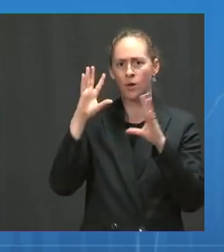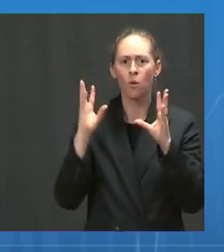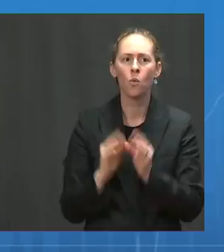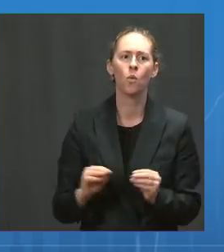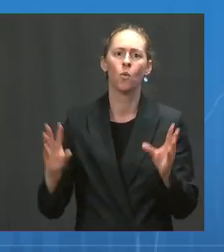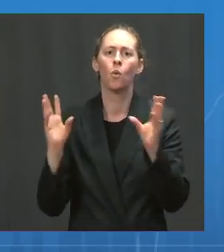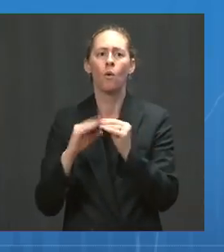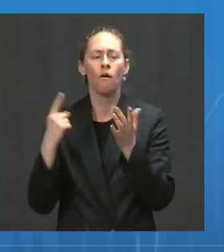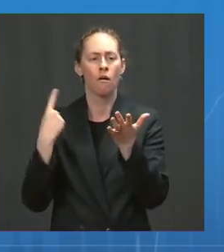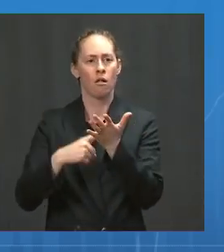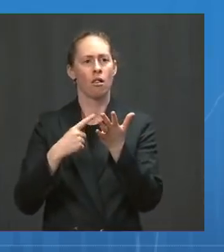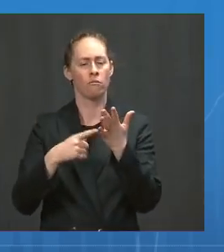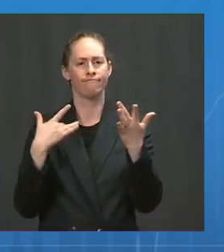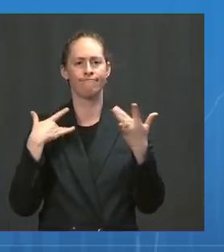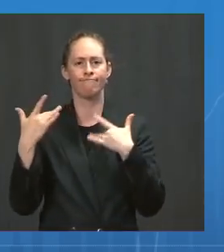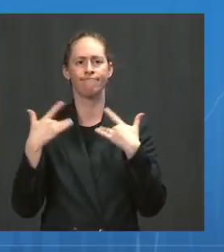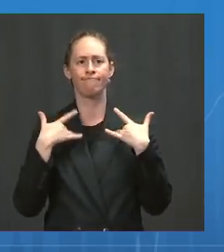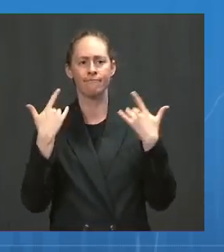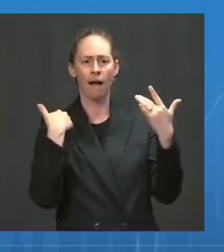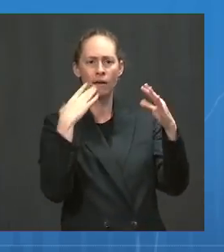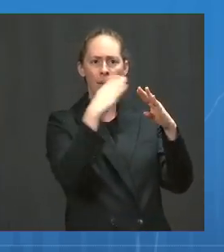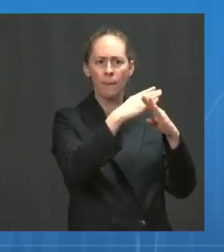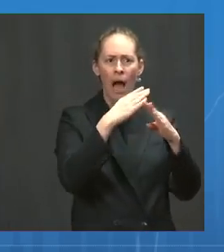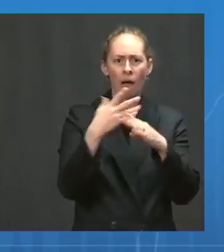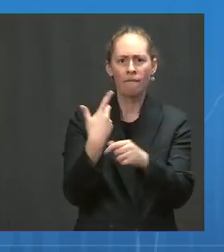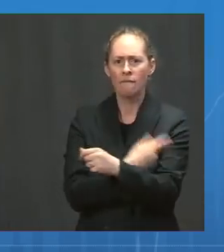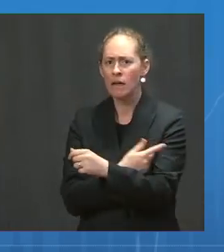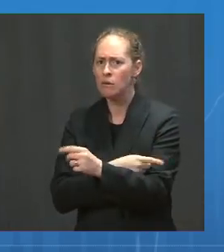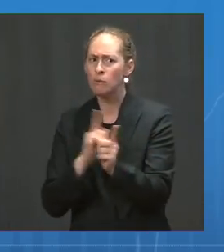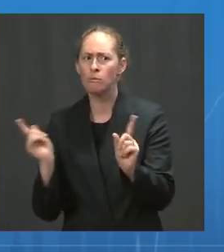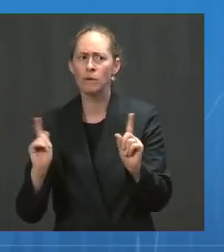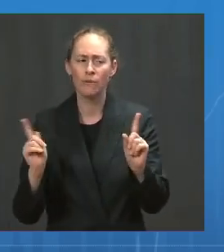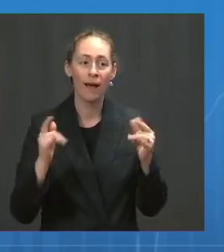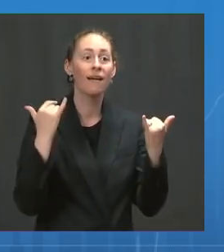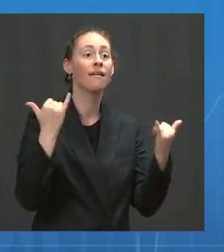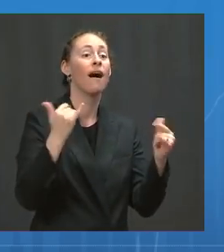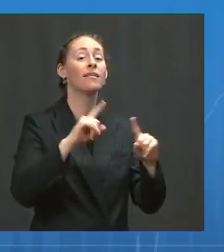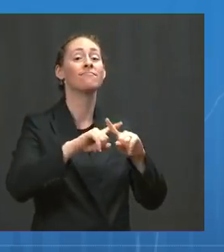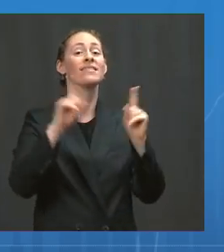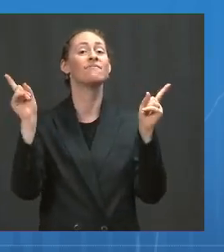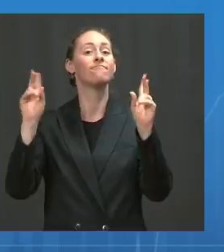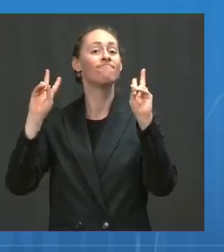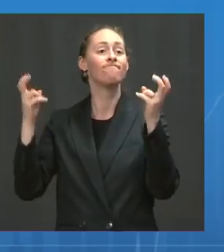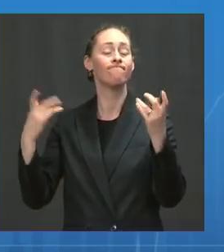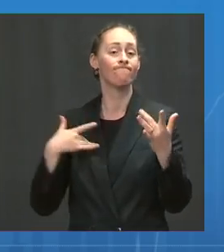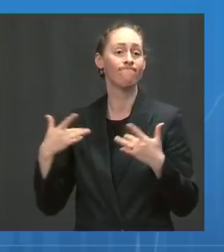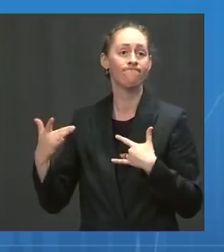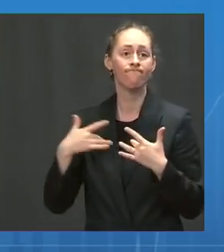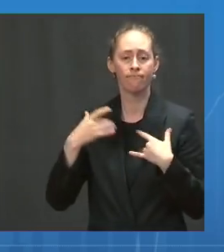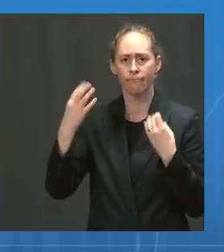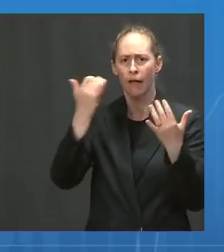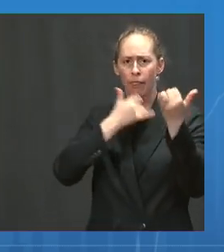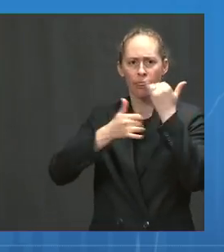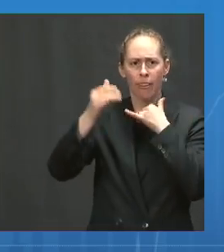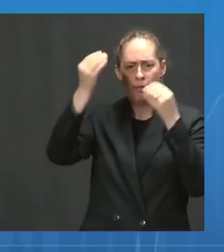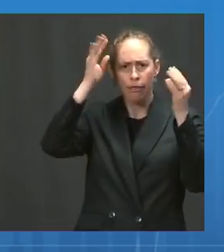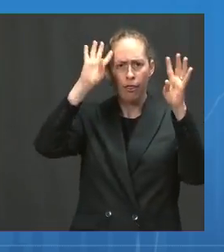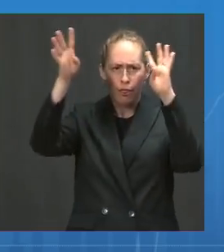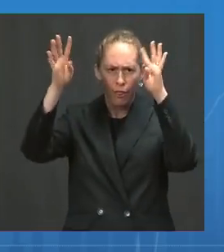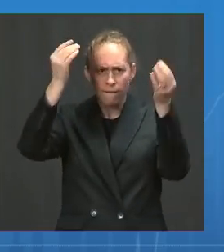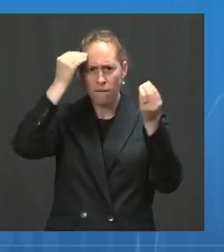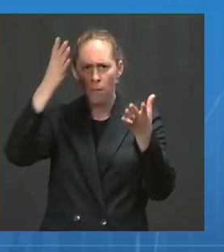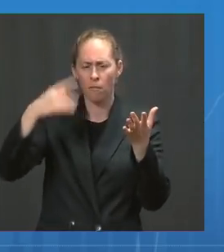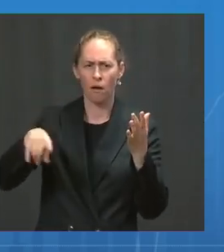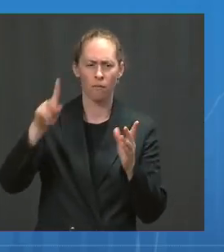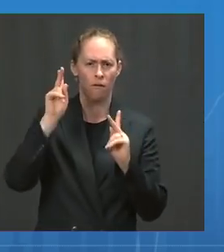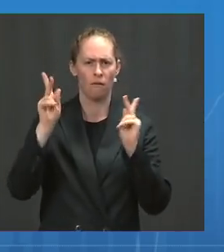vaccinated. And today, I want to focus on the challenge of health misinformation that's affecting millions of Americans. Yesterday, I issued a